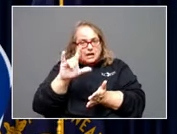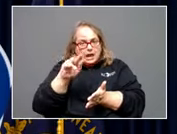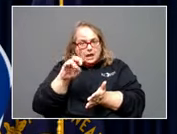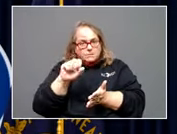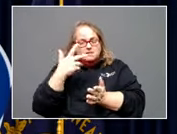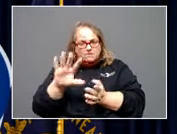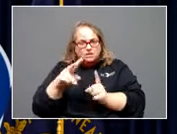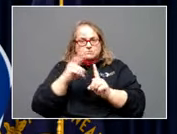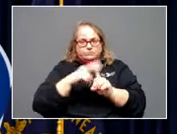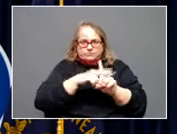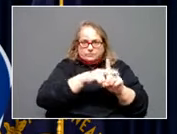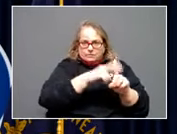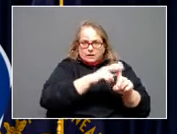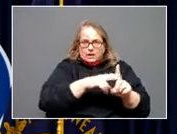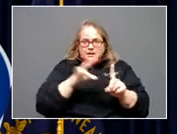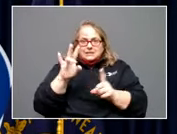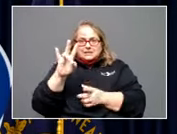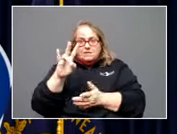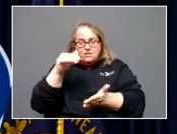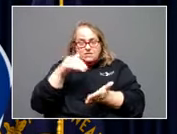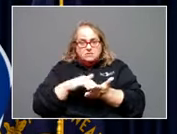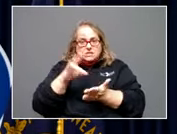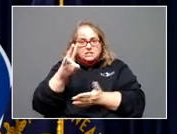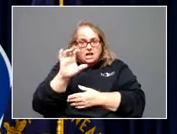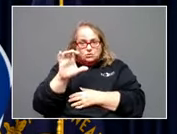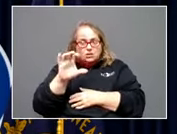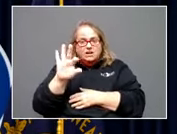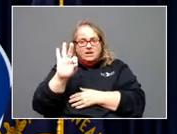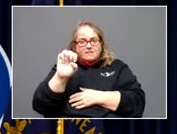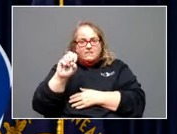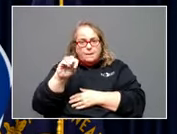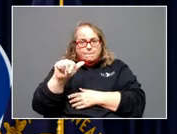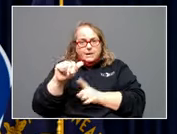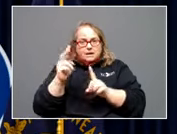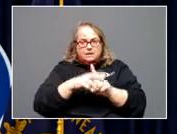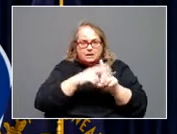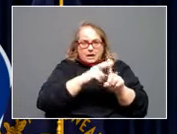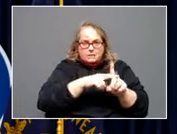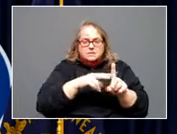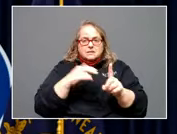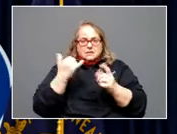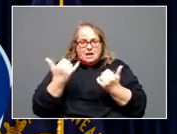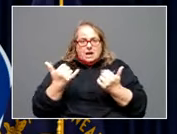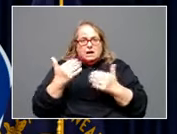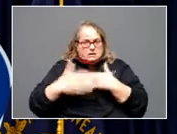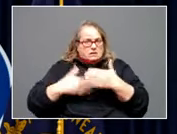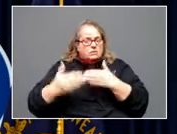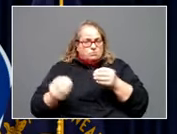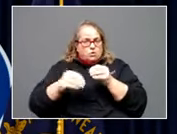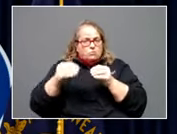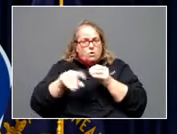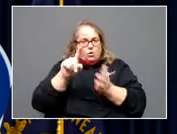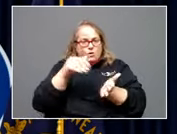7,700 FEMA claims. And the pace is picking up over 1,200 FEMA claims